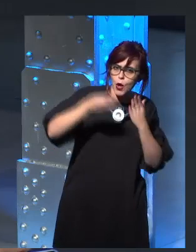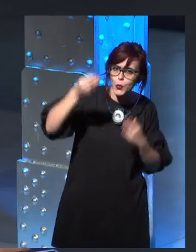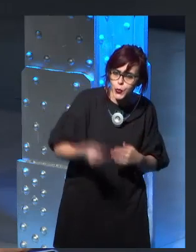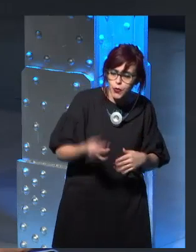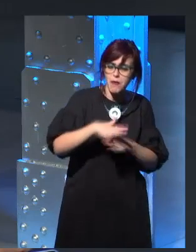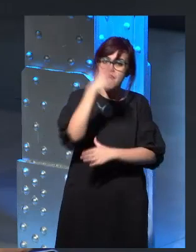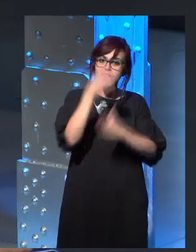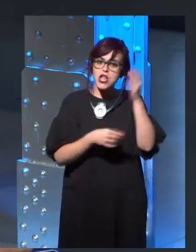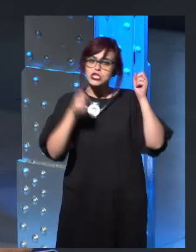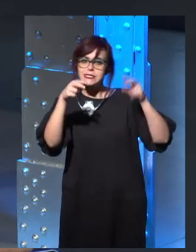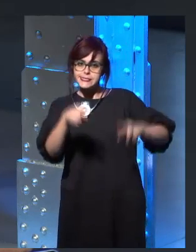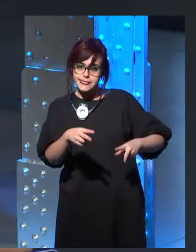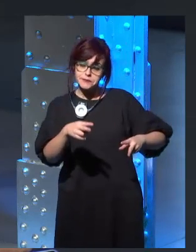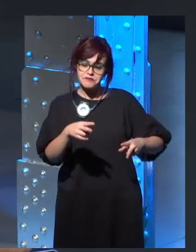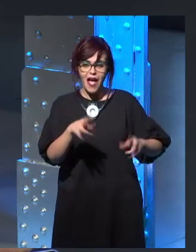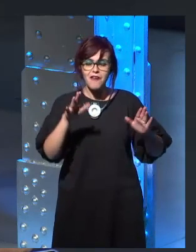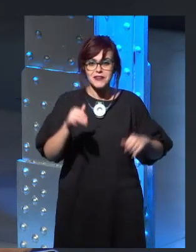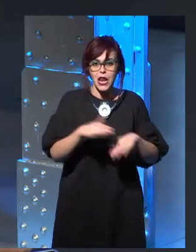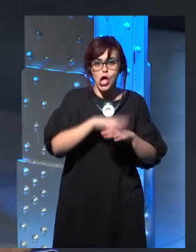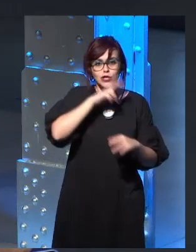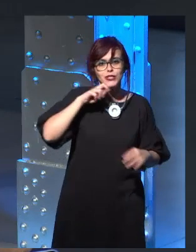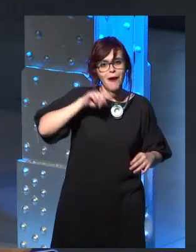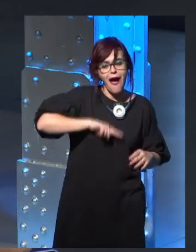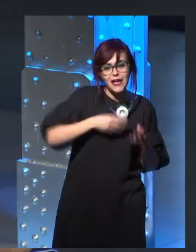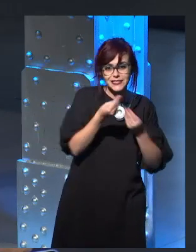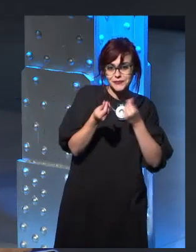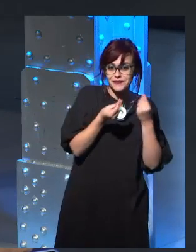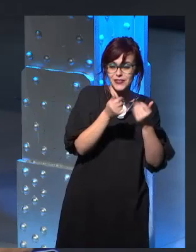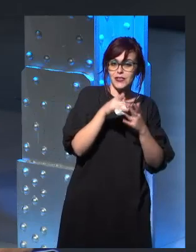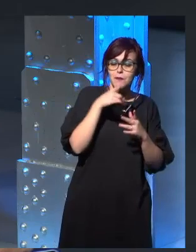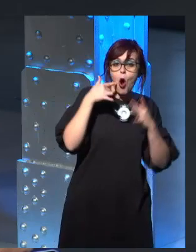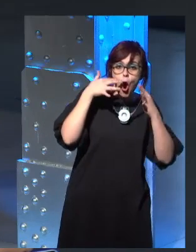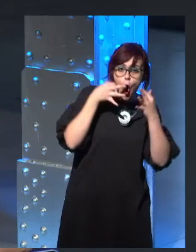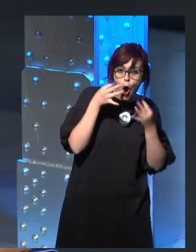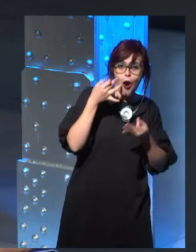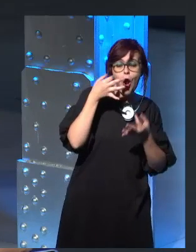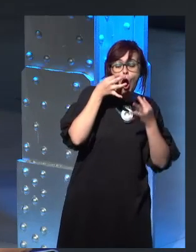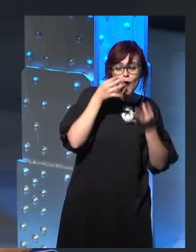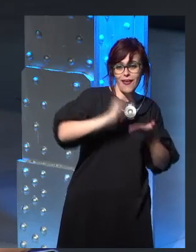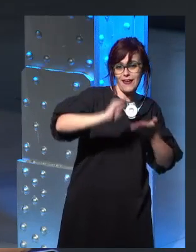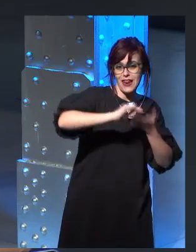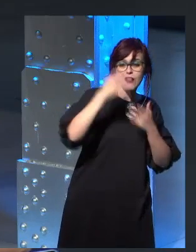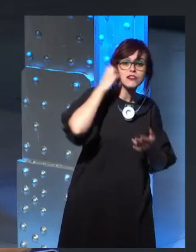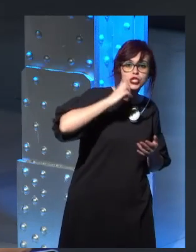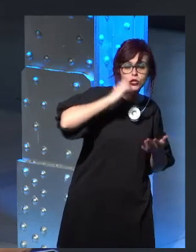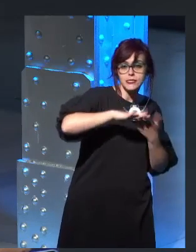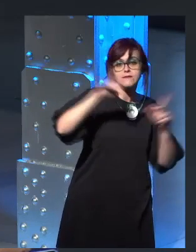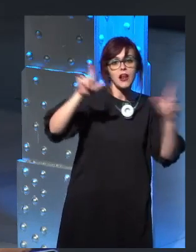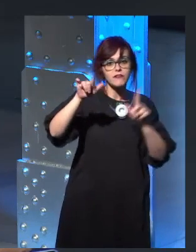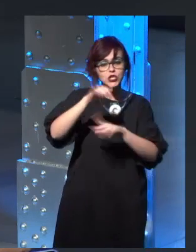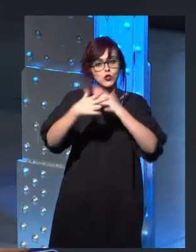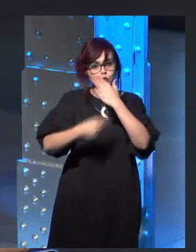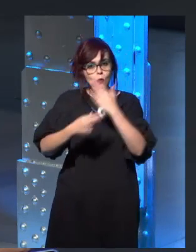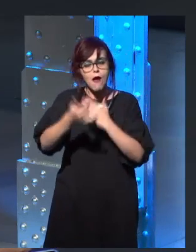work. Uh, and they, they wanted someone who, who knew the world. Because even if you, you know, just know the